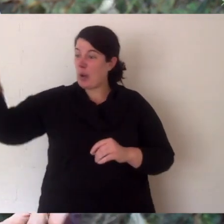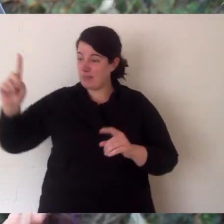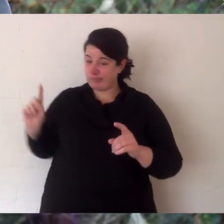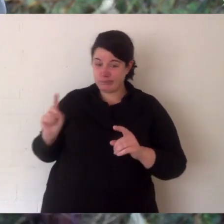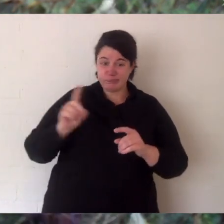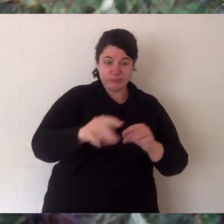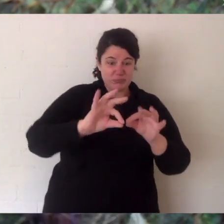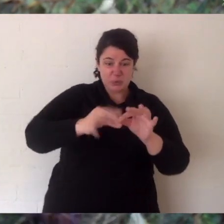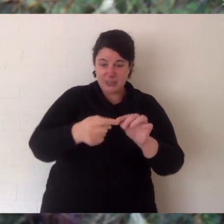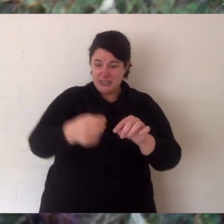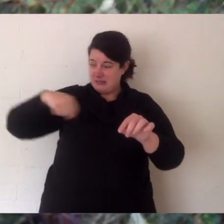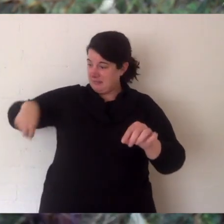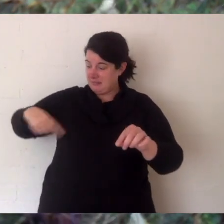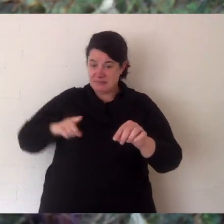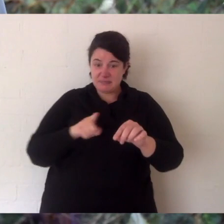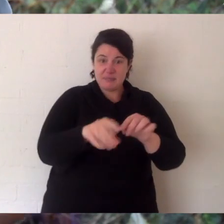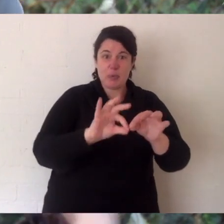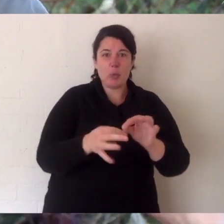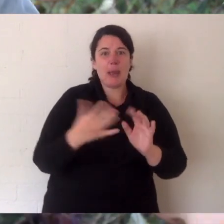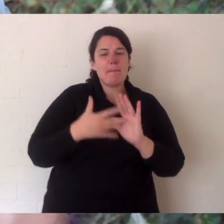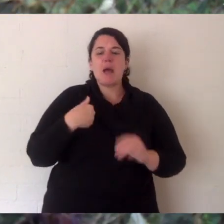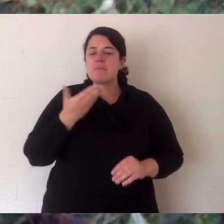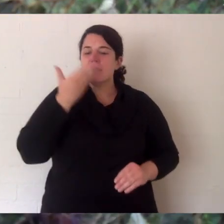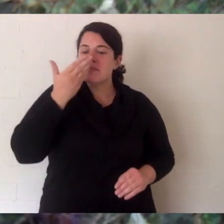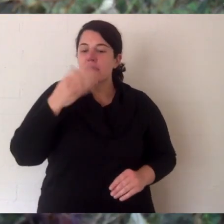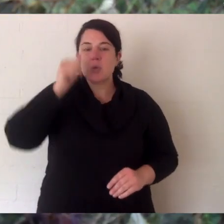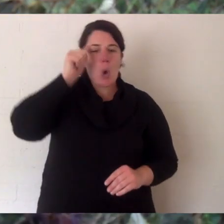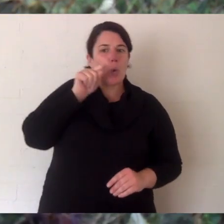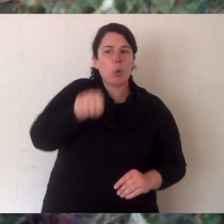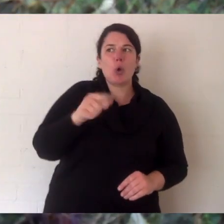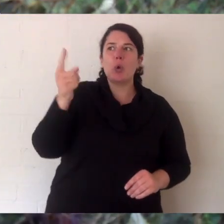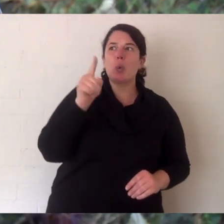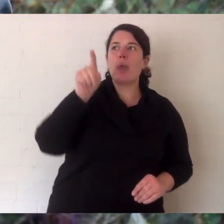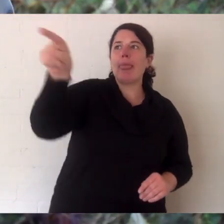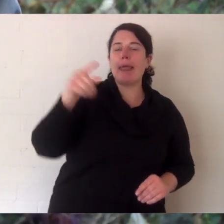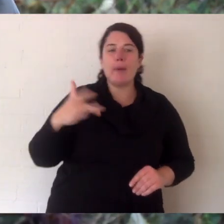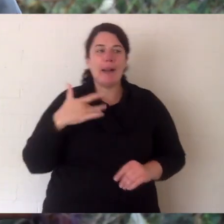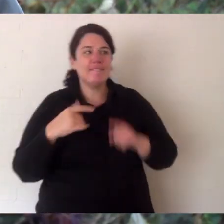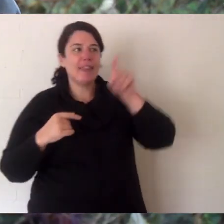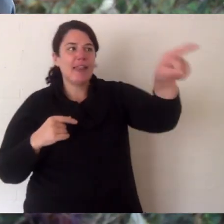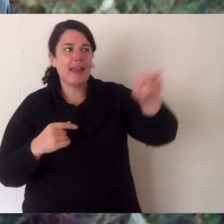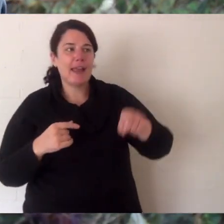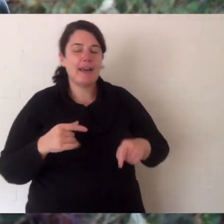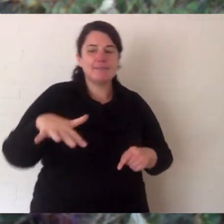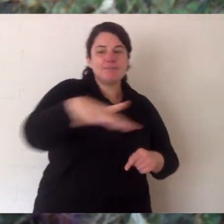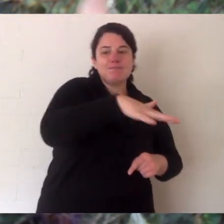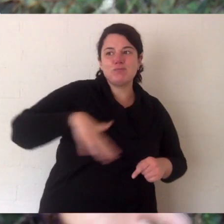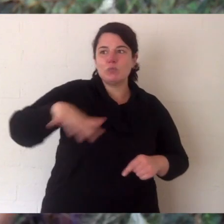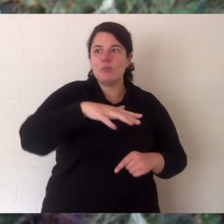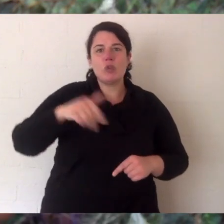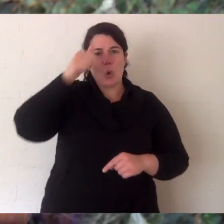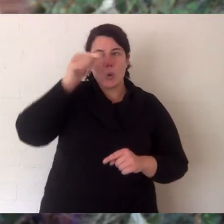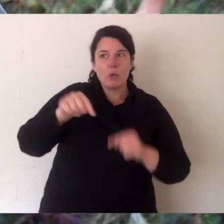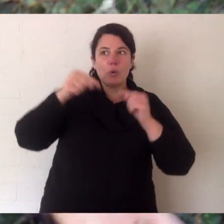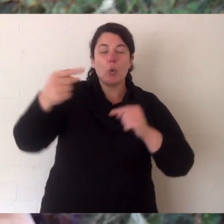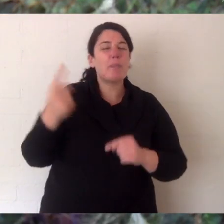but by going to the toilet there each devil comes at a different time and they know who's in town who lives within my